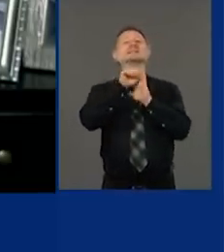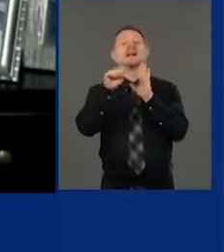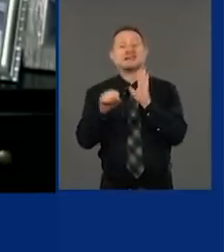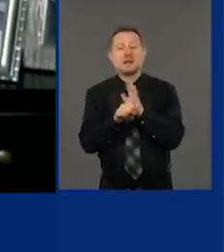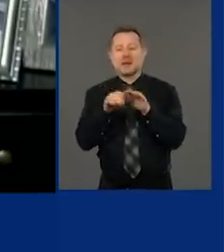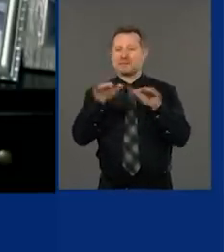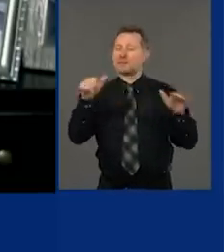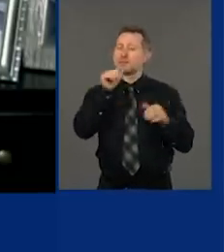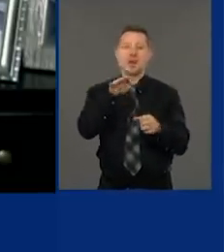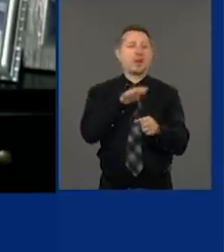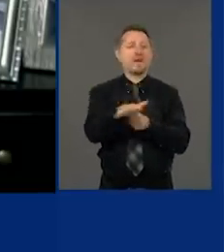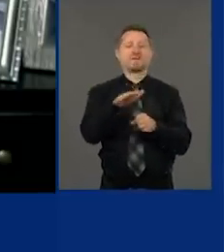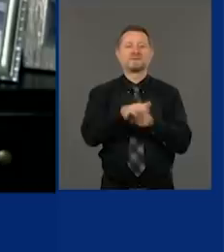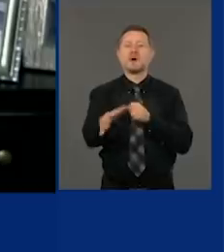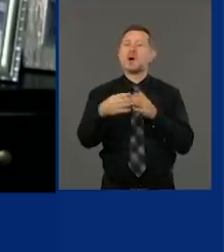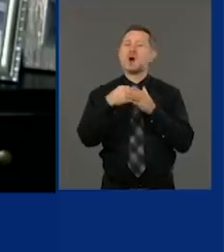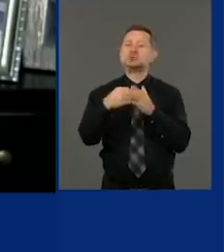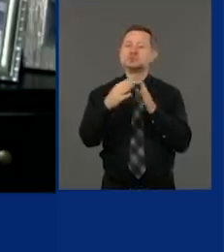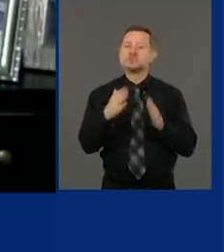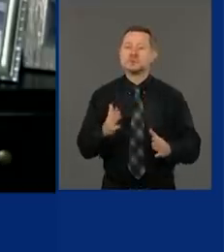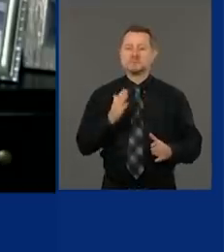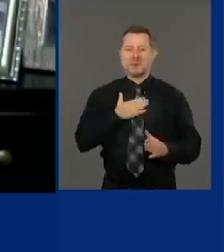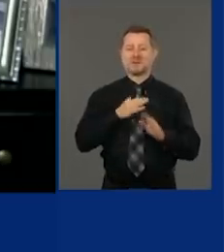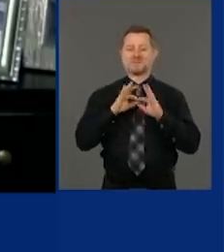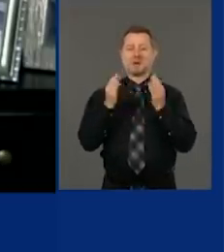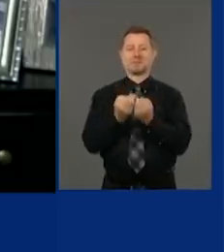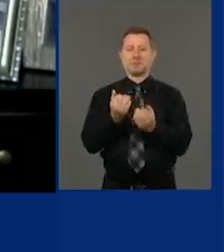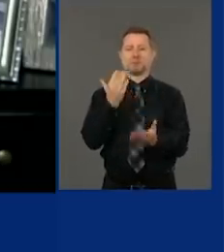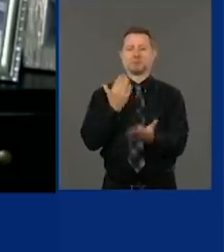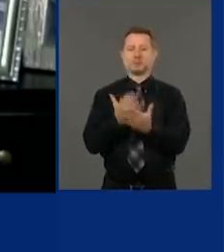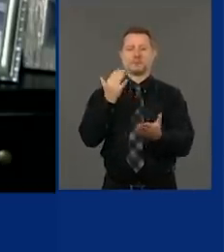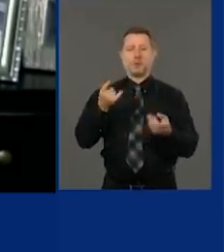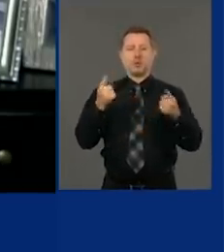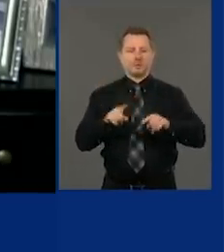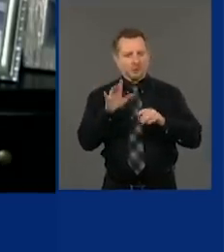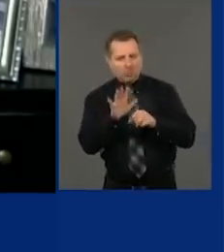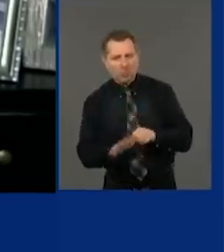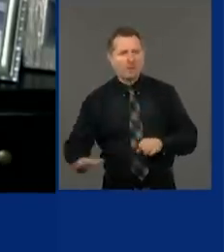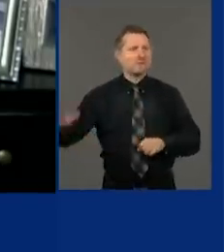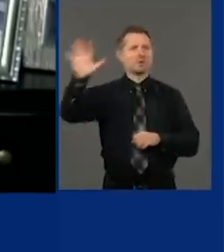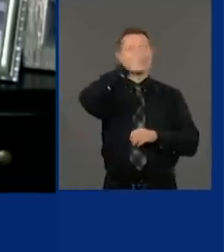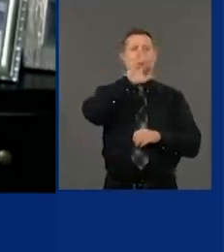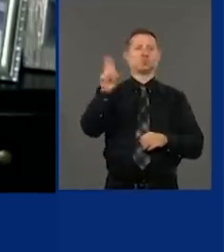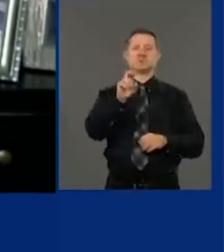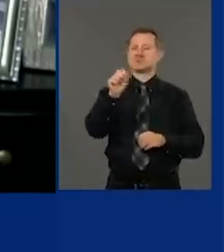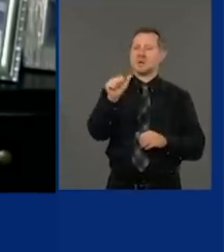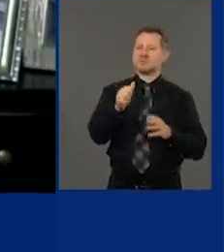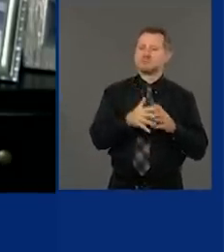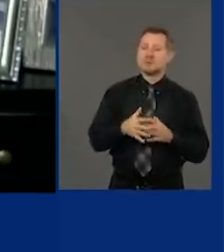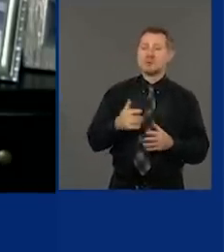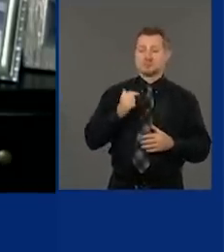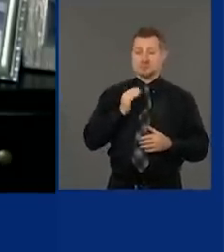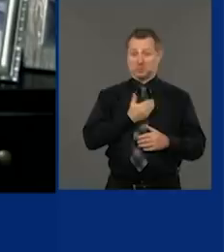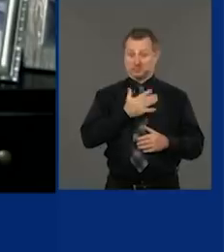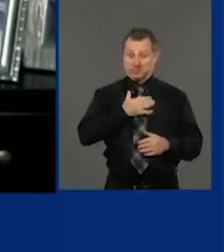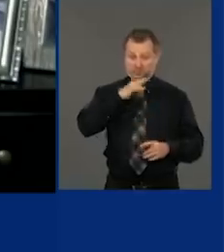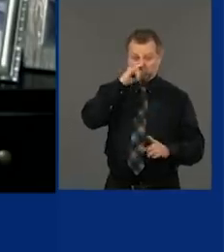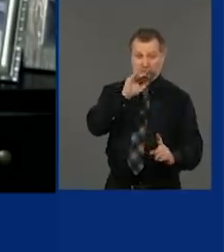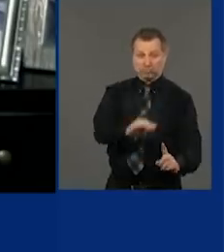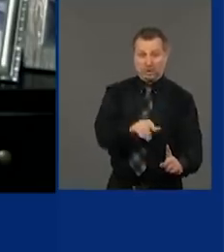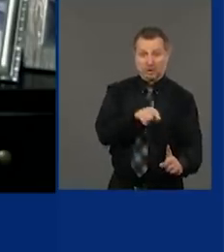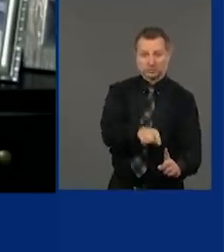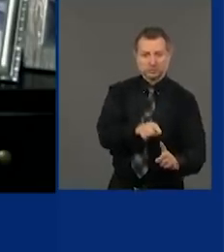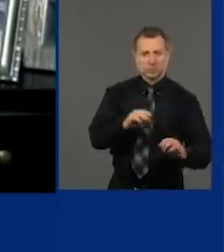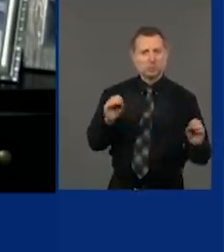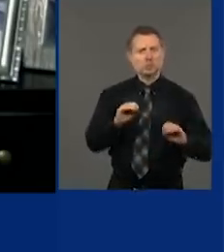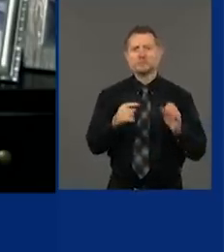my family is an example of what's happening across this country. We had an asymptomatic child in our home for